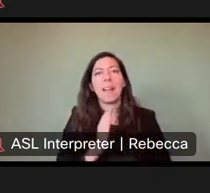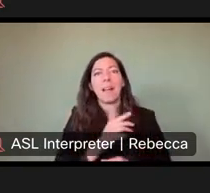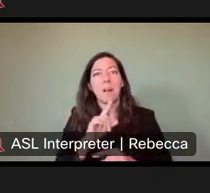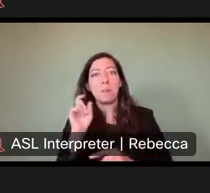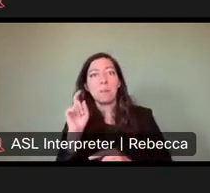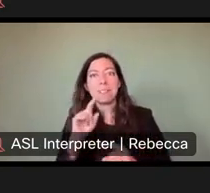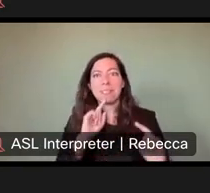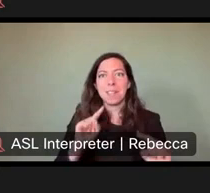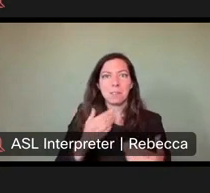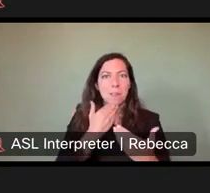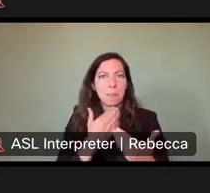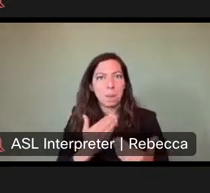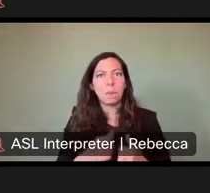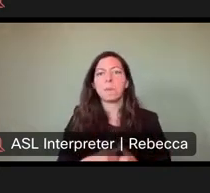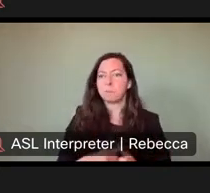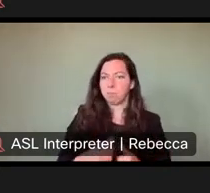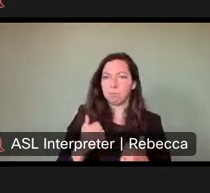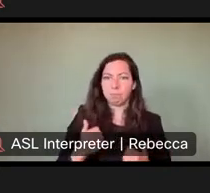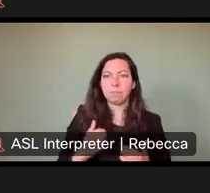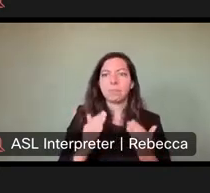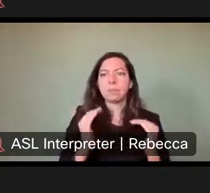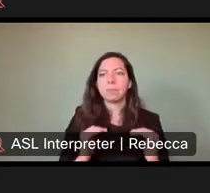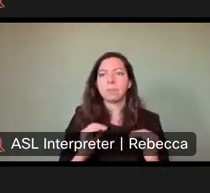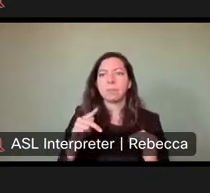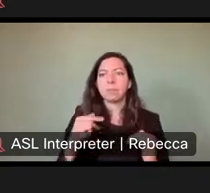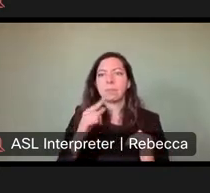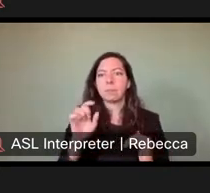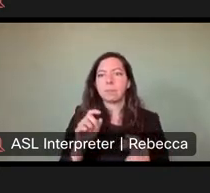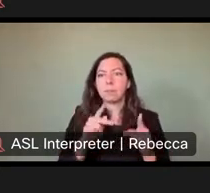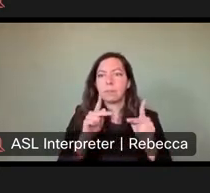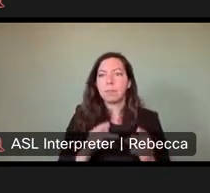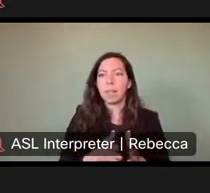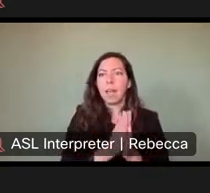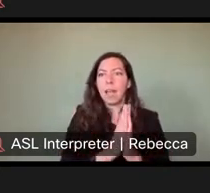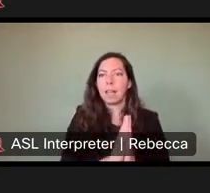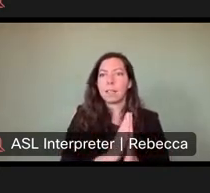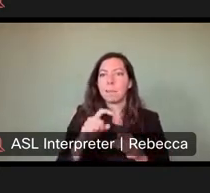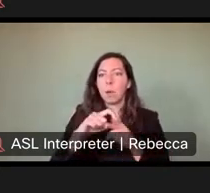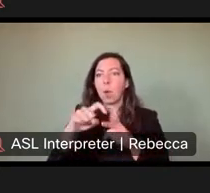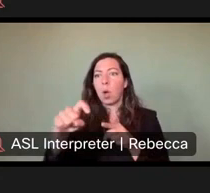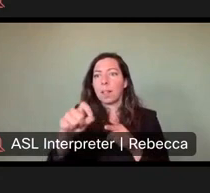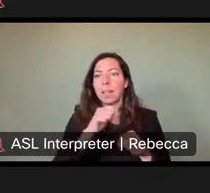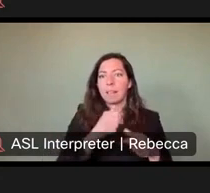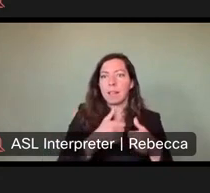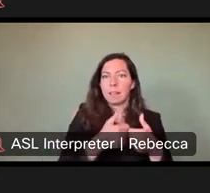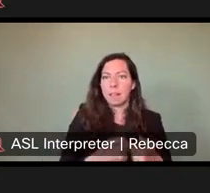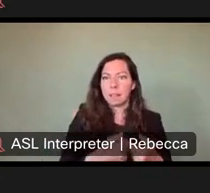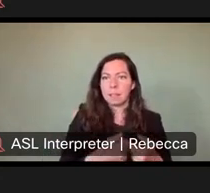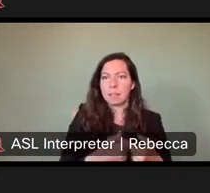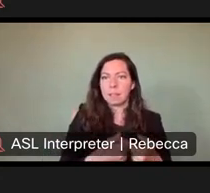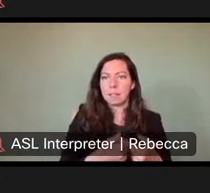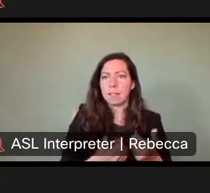for that. Uh, page says the person asking about calling instead of texting, maybe having